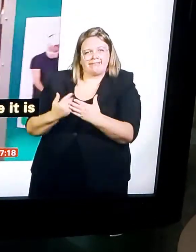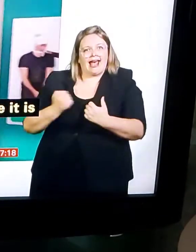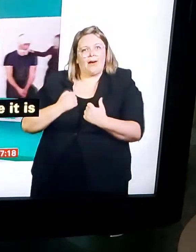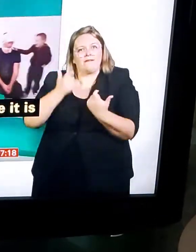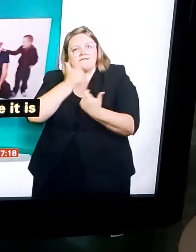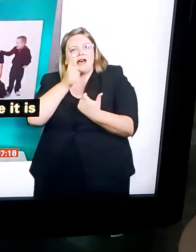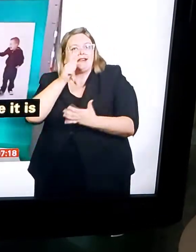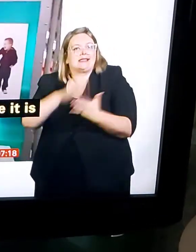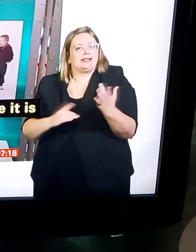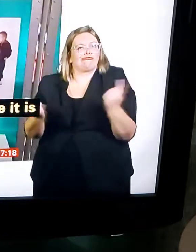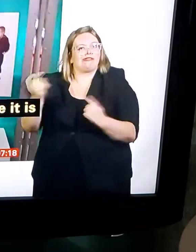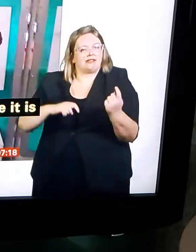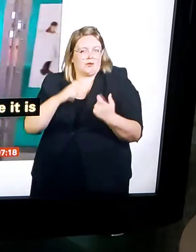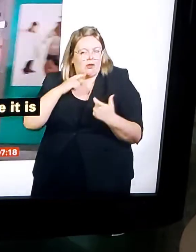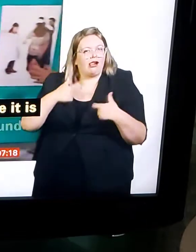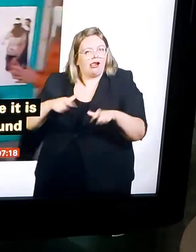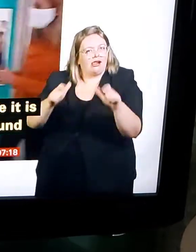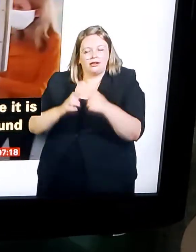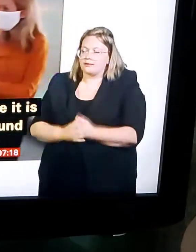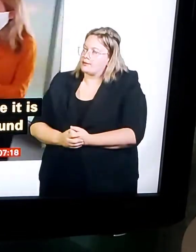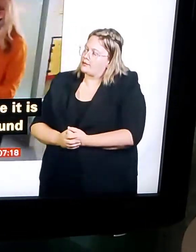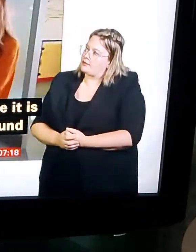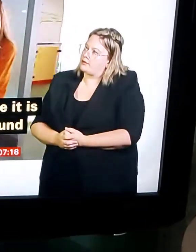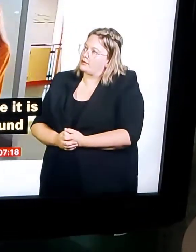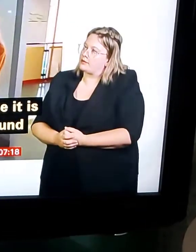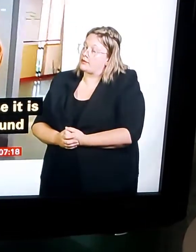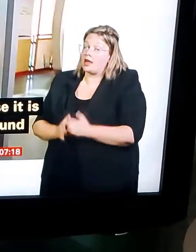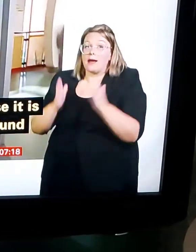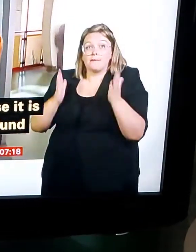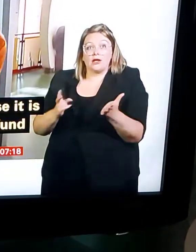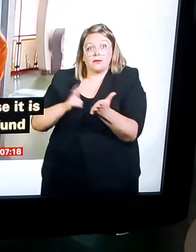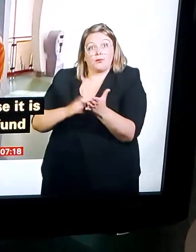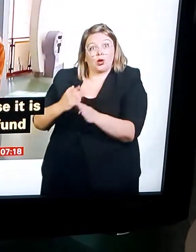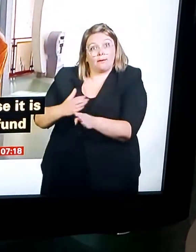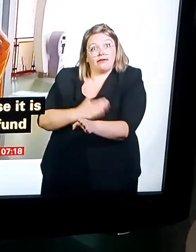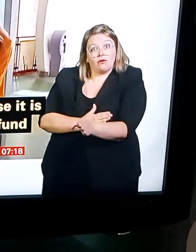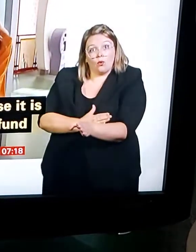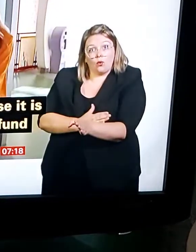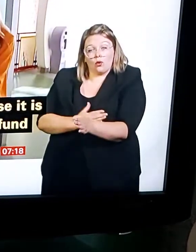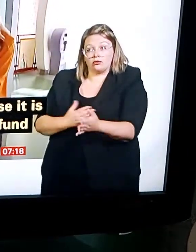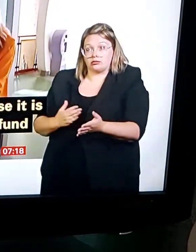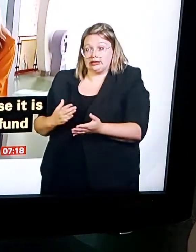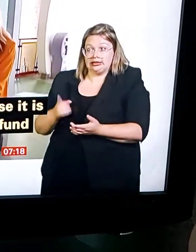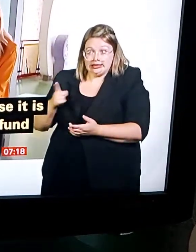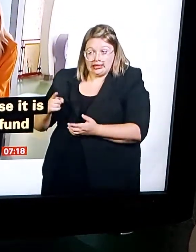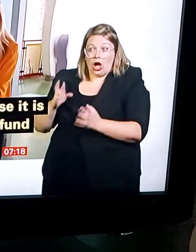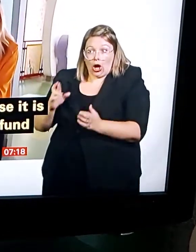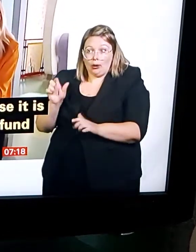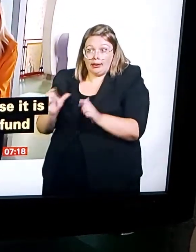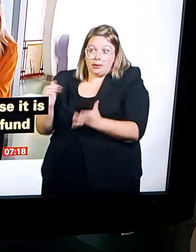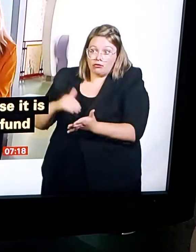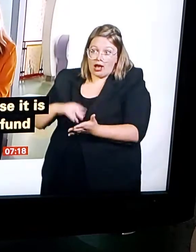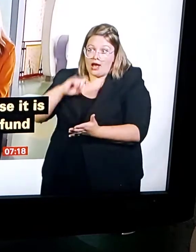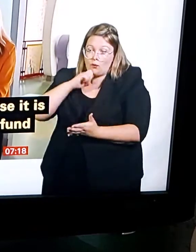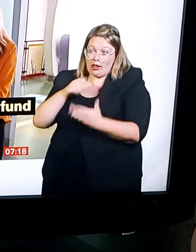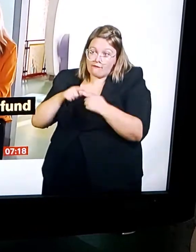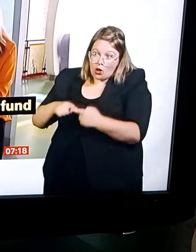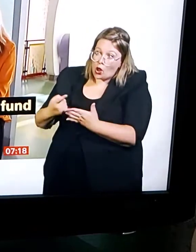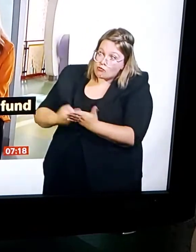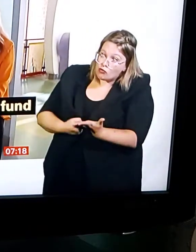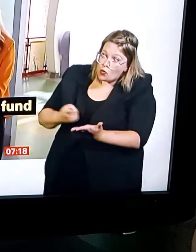effectively in the vehicle that you already own, and be able to search your distance if you need it to or wish to.